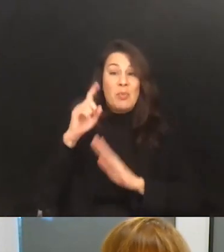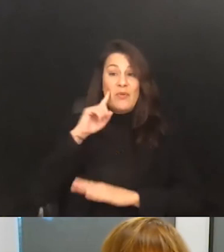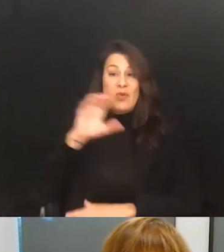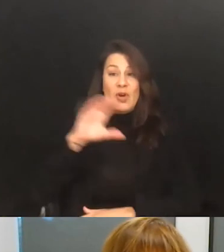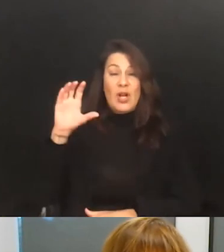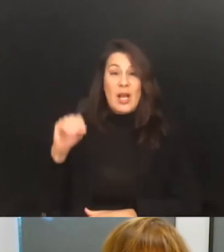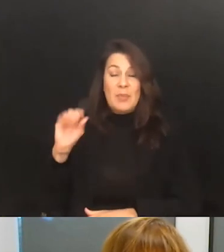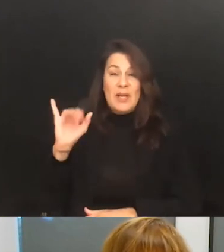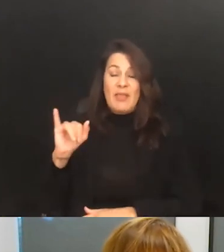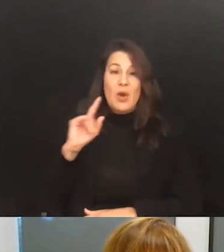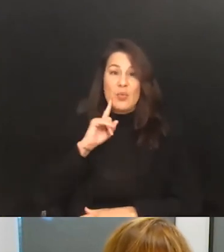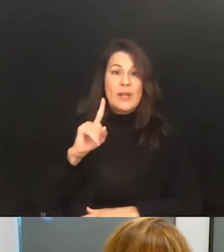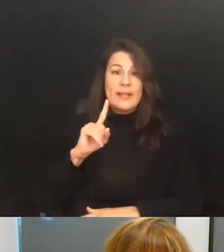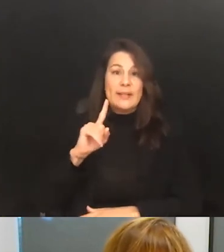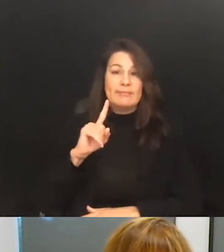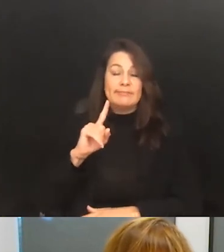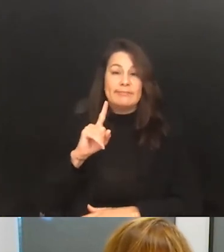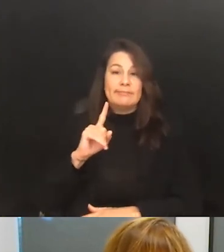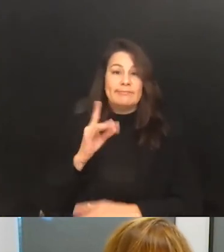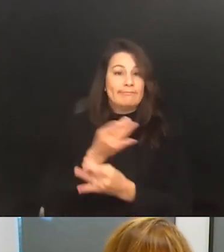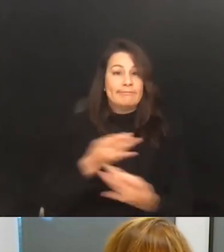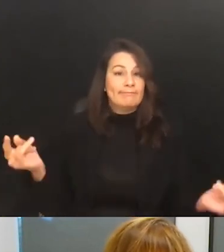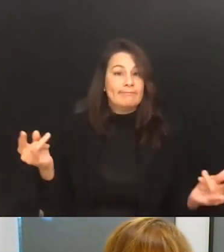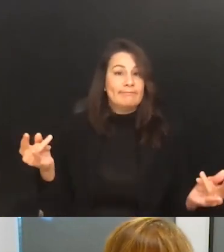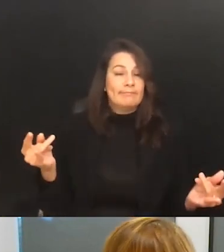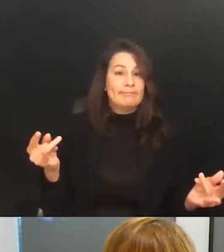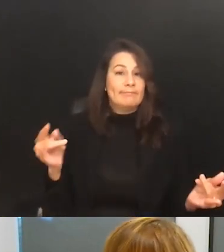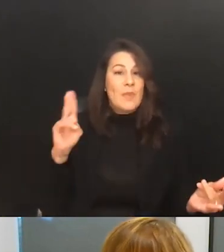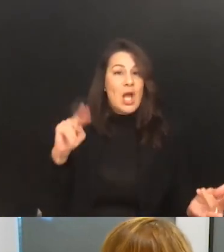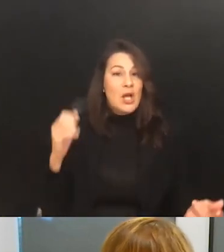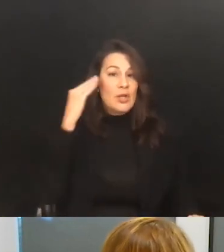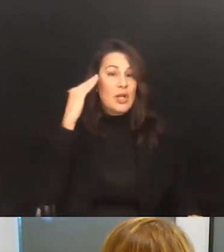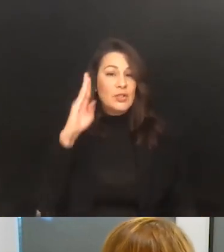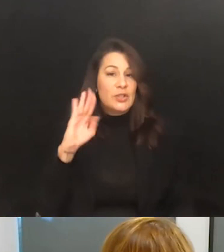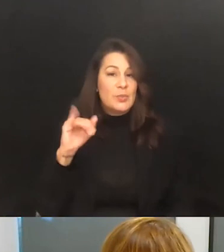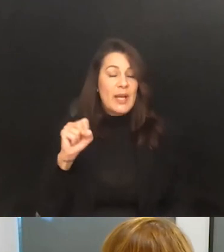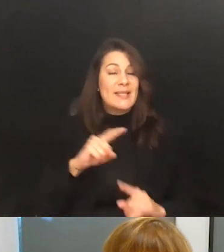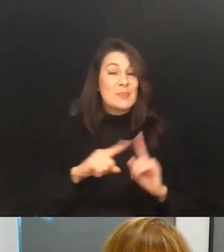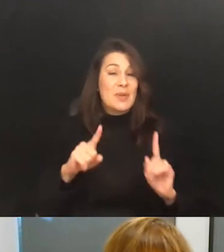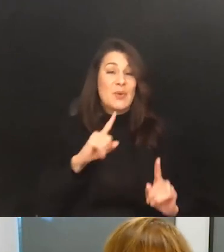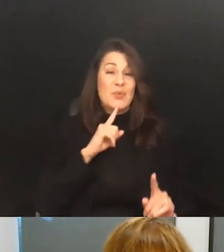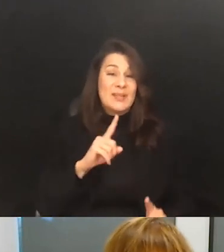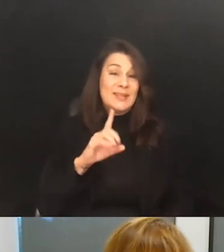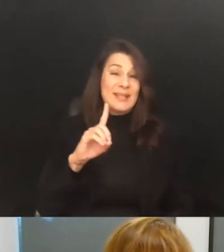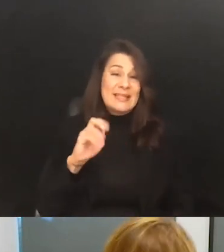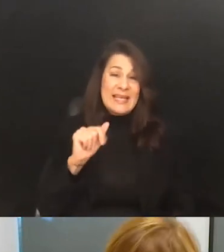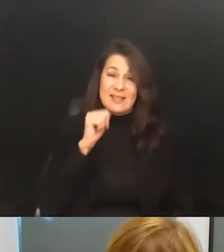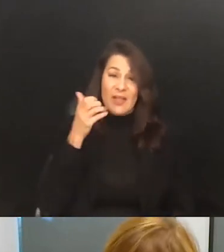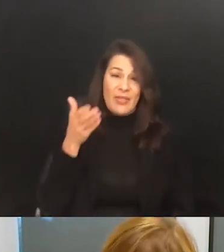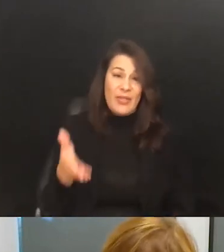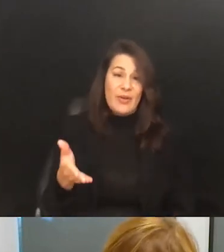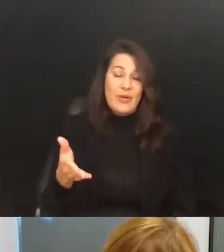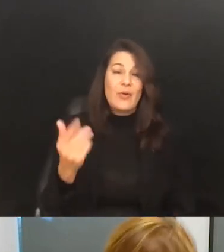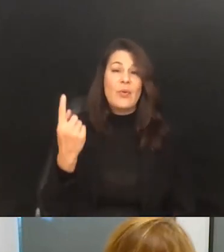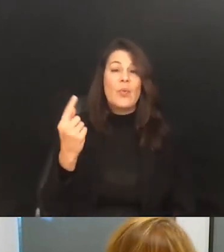beat this down. And again, I think some of it has to do with the data simply aren't there. You know, one of the areas I